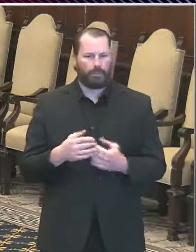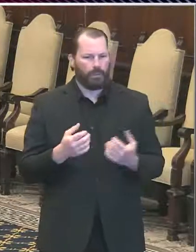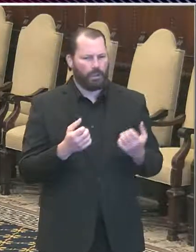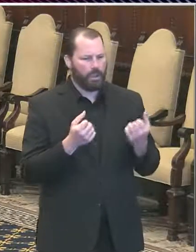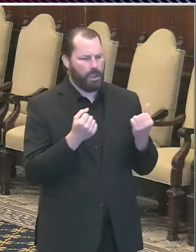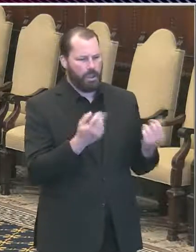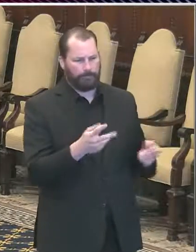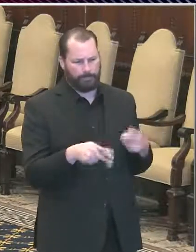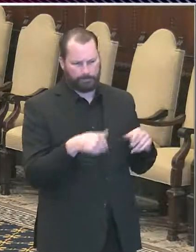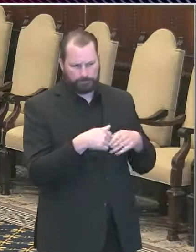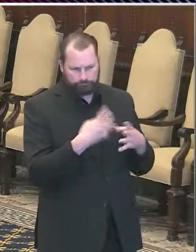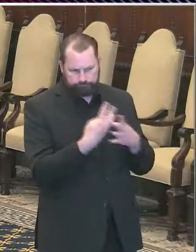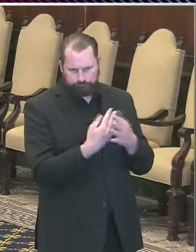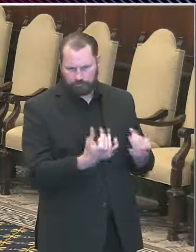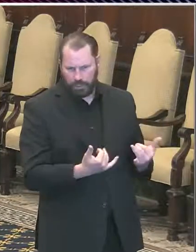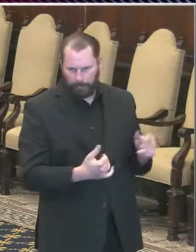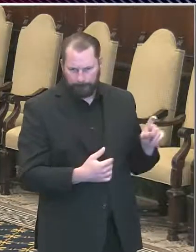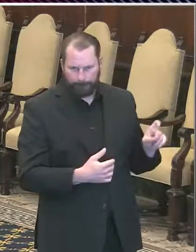3,809.